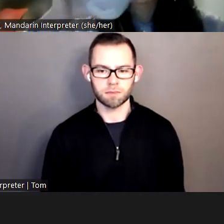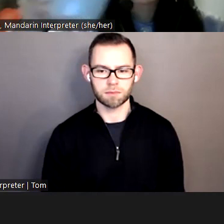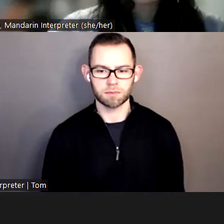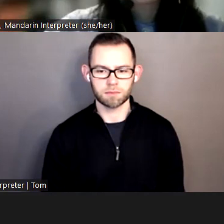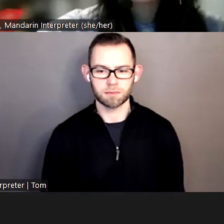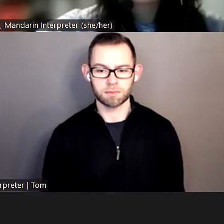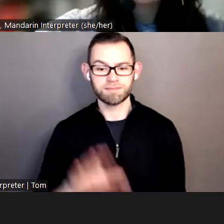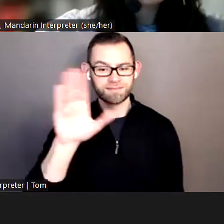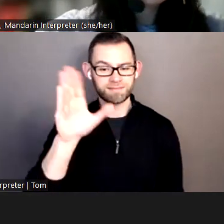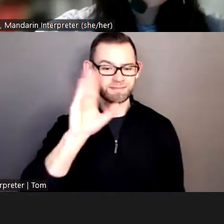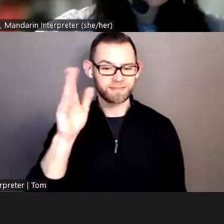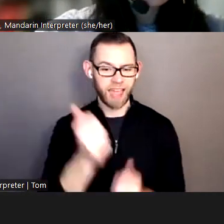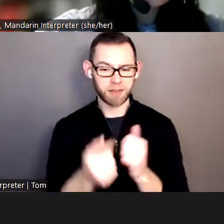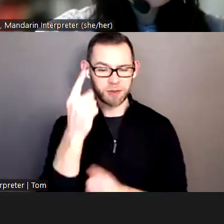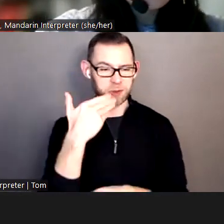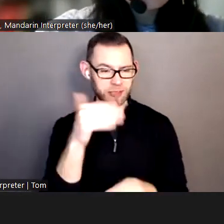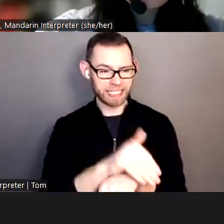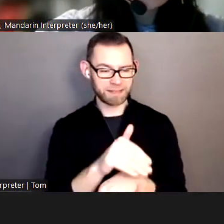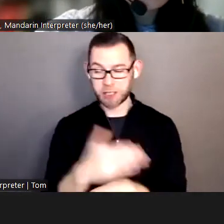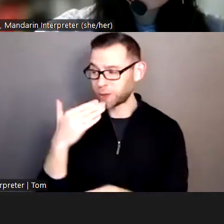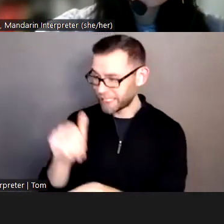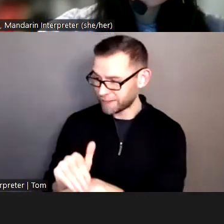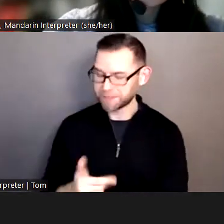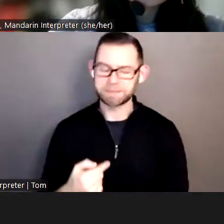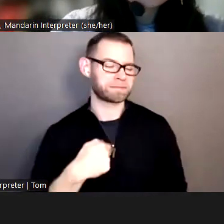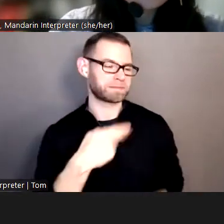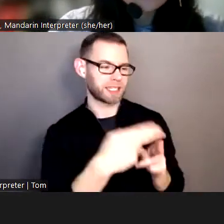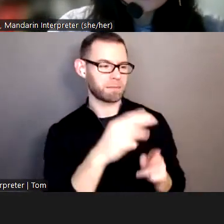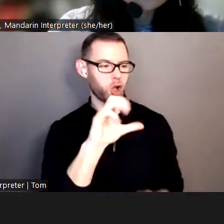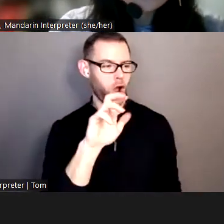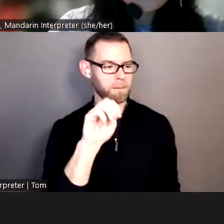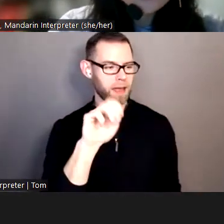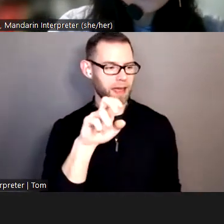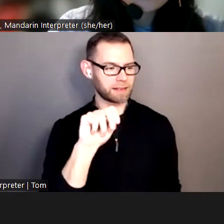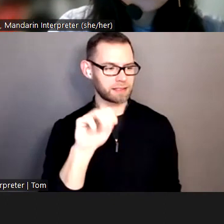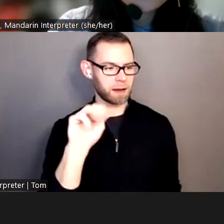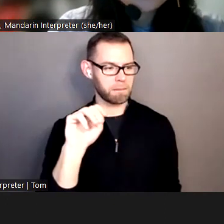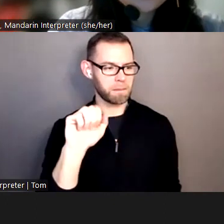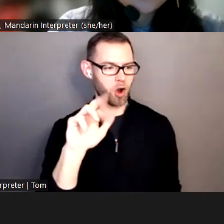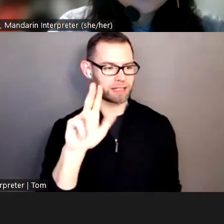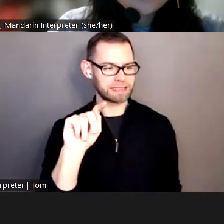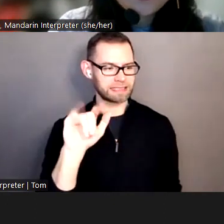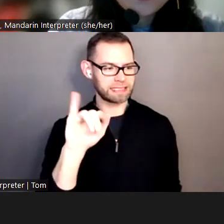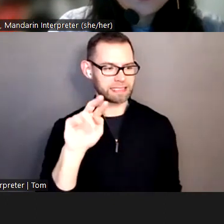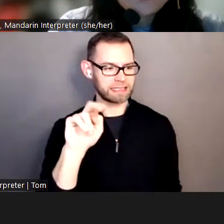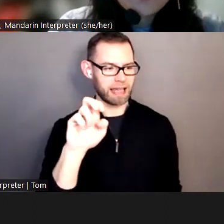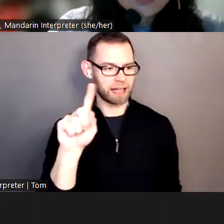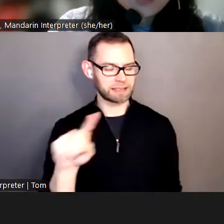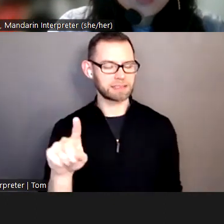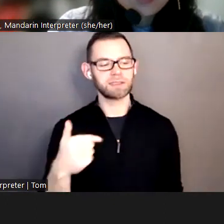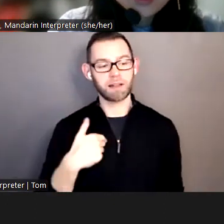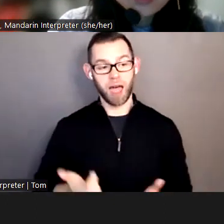Hi, everyone. Good evening. Good evening. My name is Carmen Martinez, and I am a resident of Lynn,